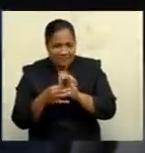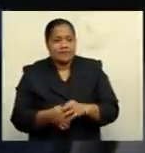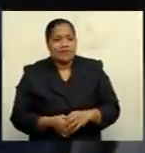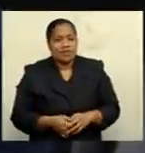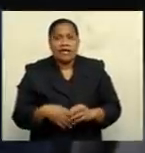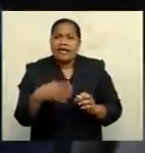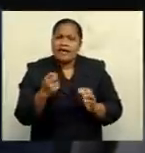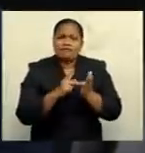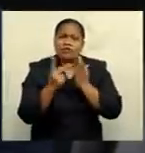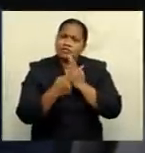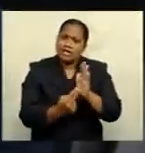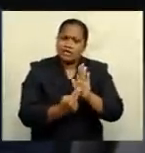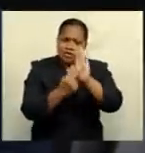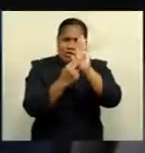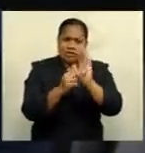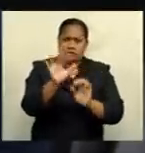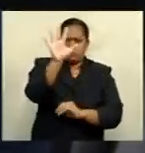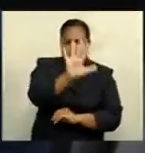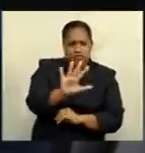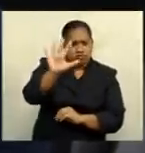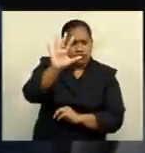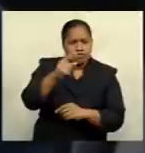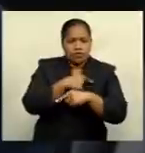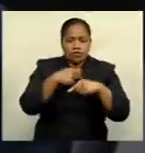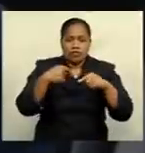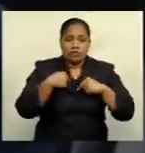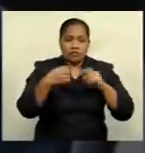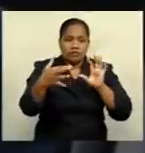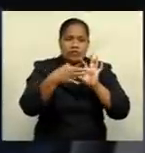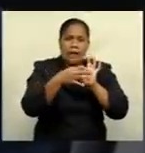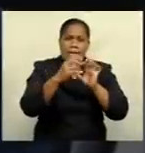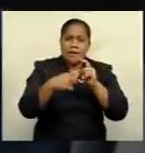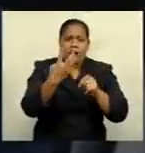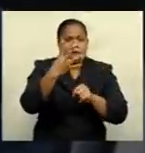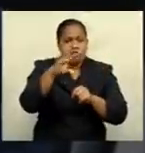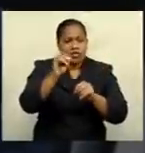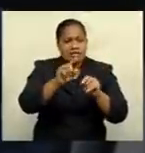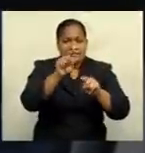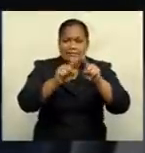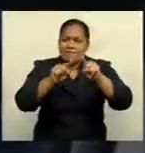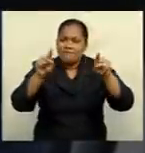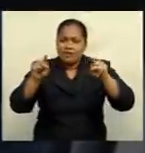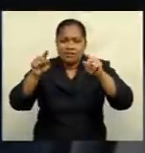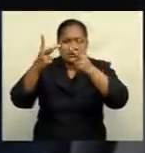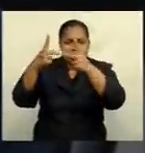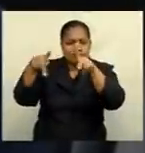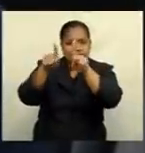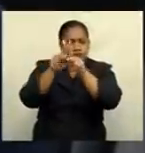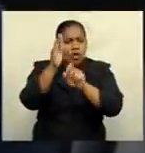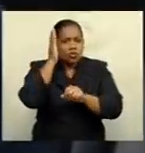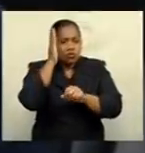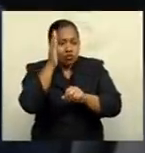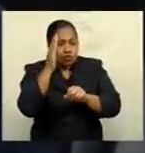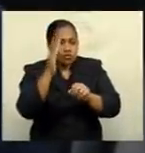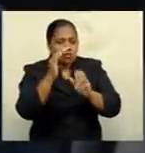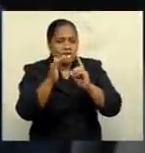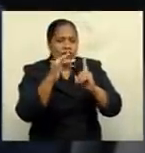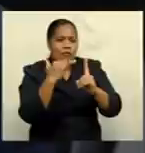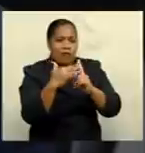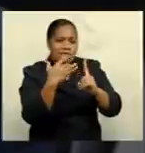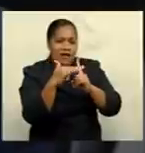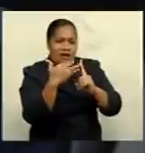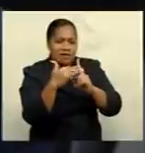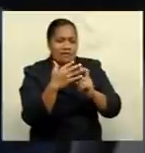of Fiji where we're connecting about 40 different locations, you know, schools with Wi-Fi hotspots around,